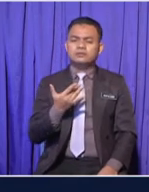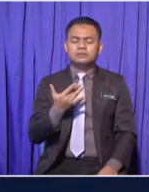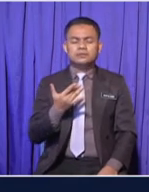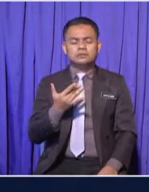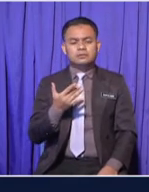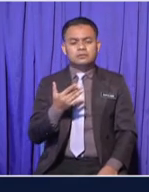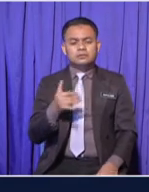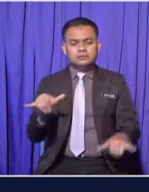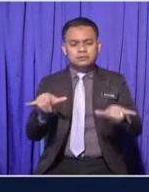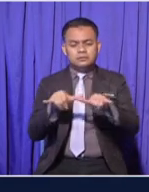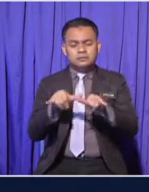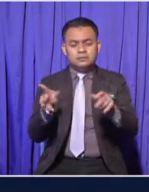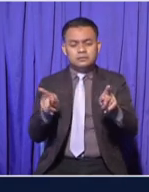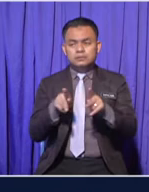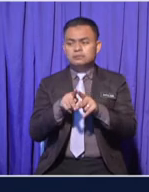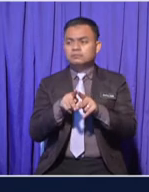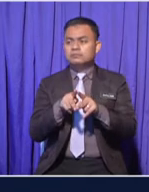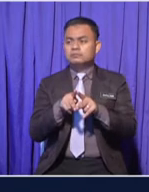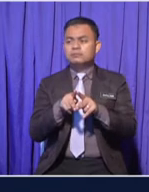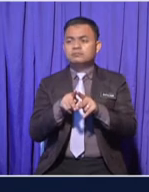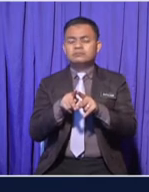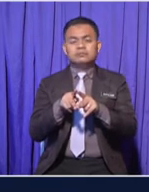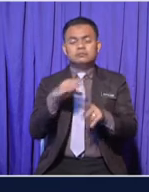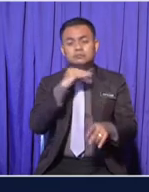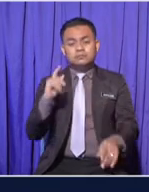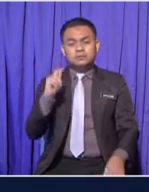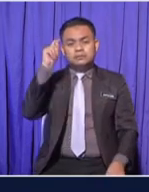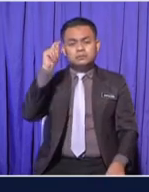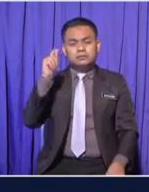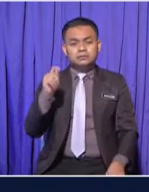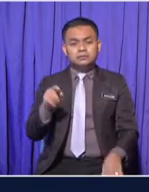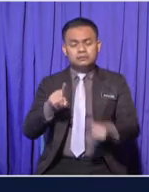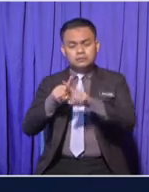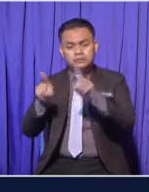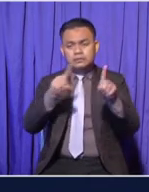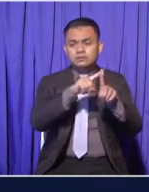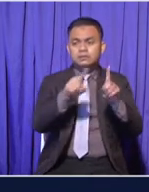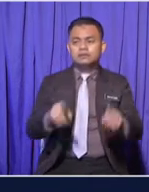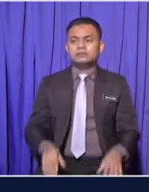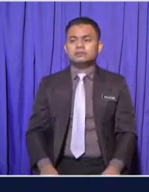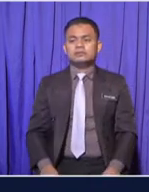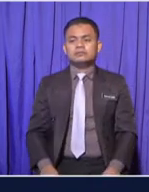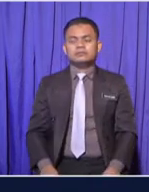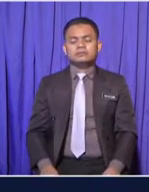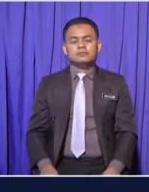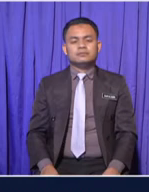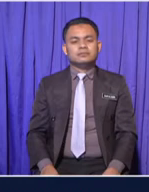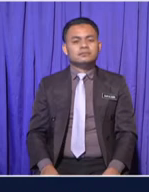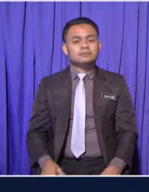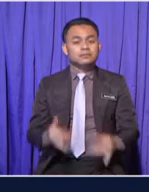and height are so different? I give you 3 seconds to think